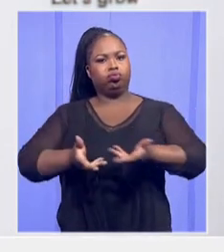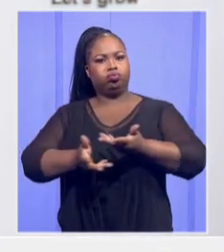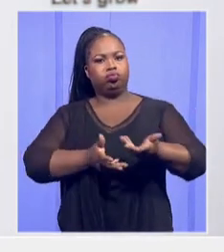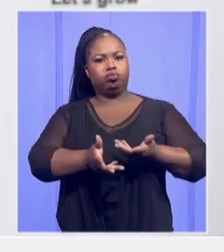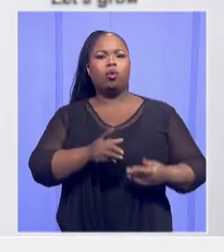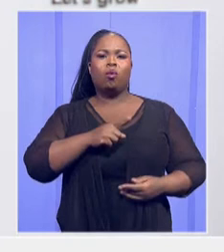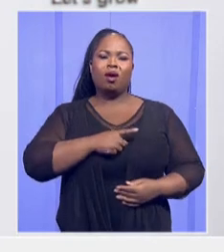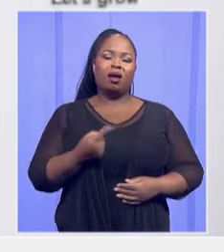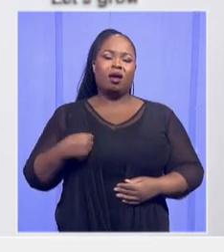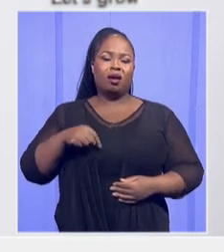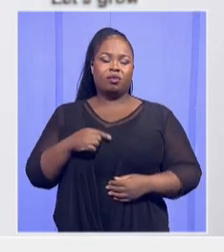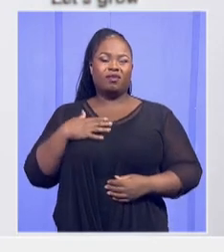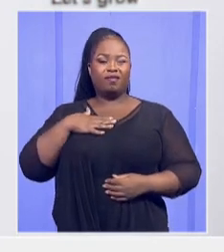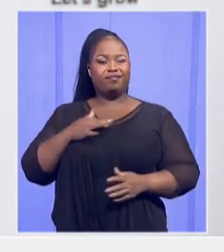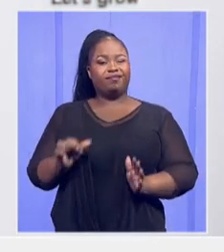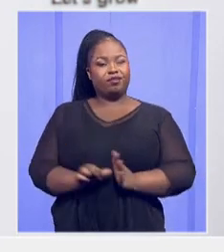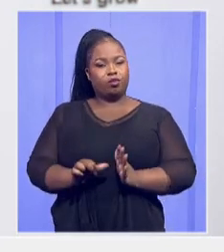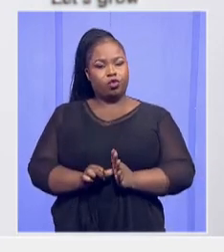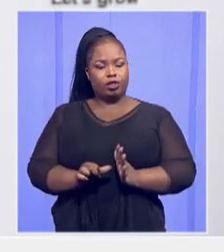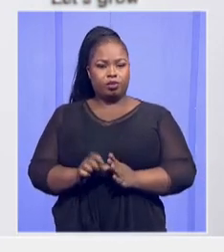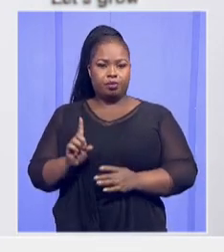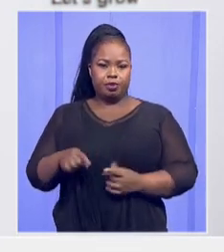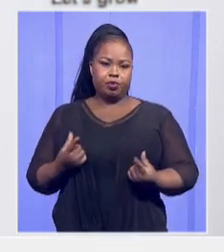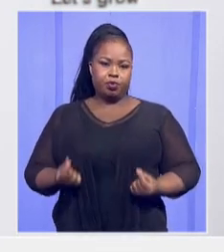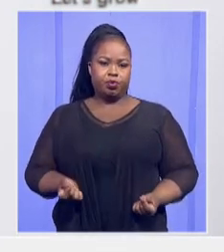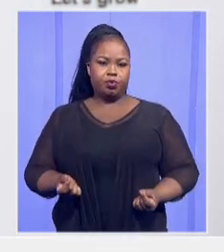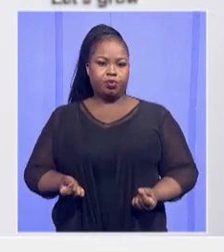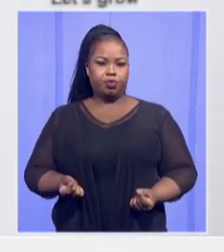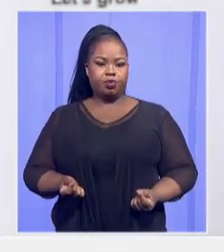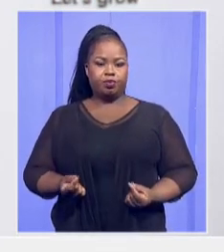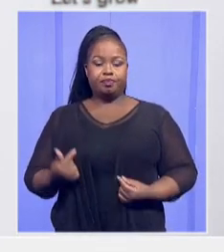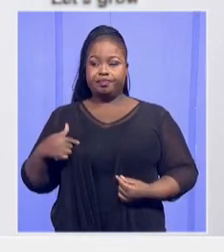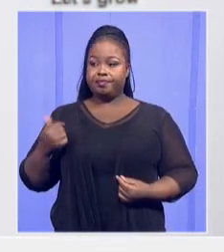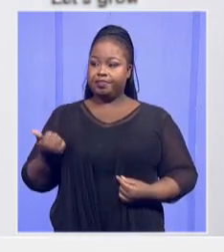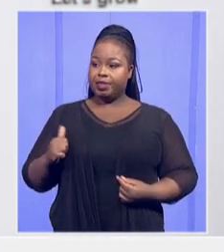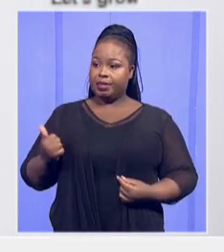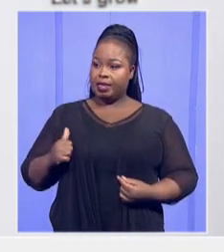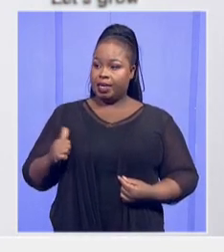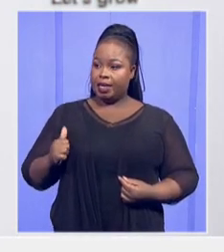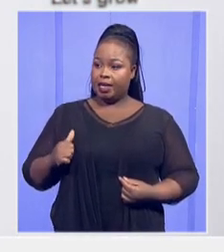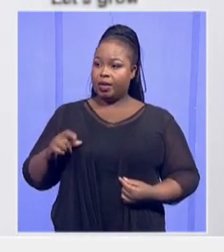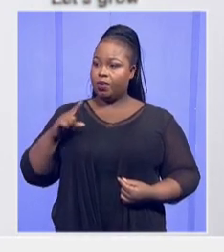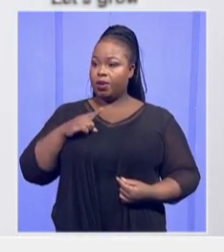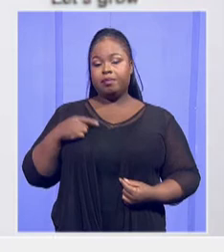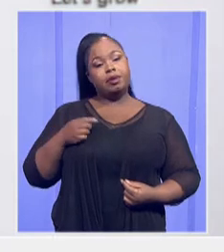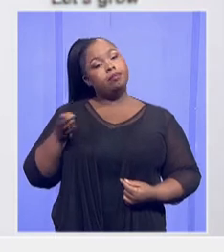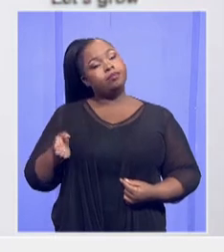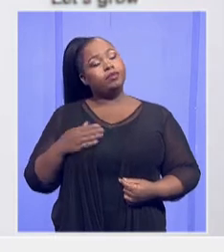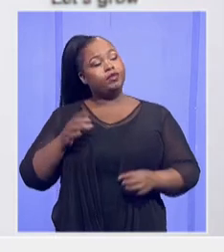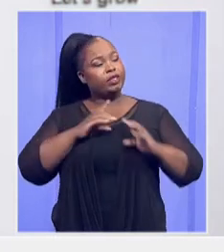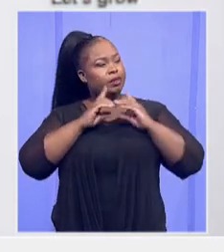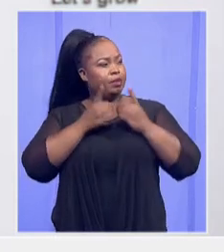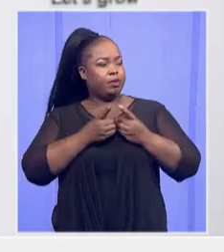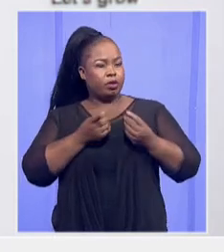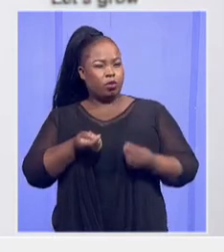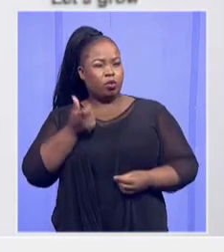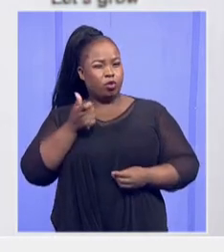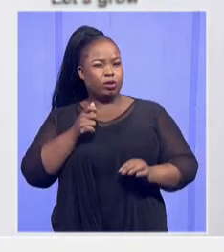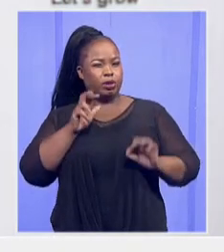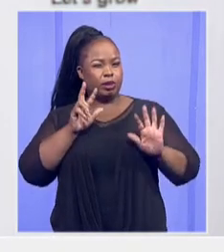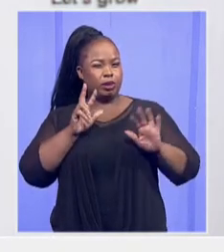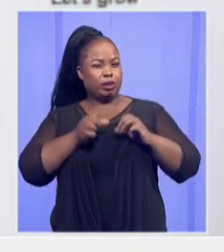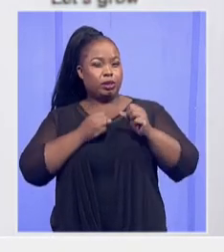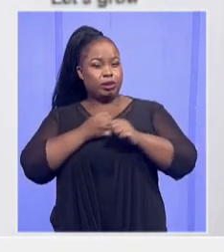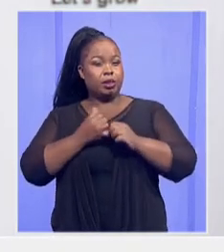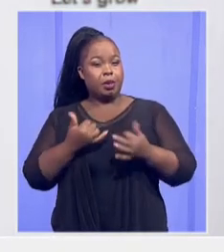important act. I was lucky that I've been in the department for almost eight years